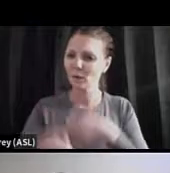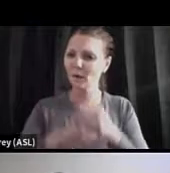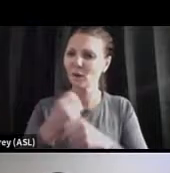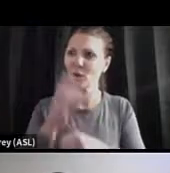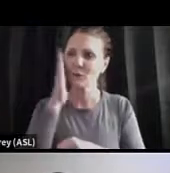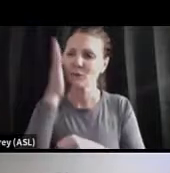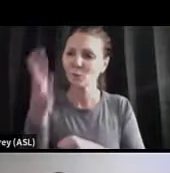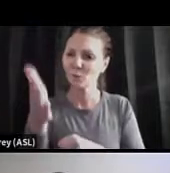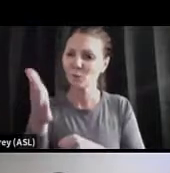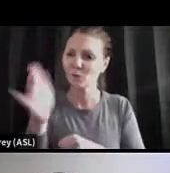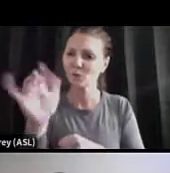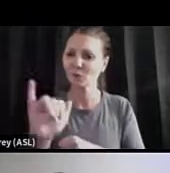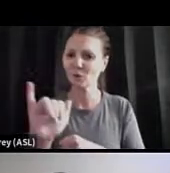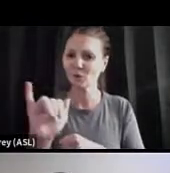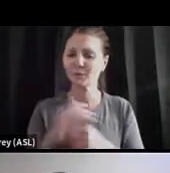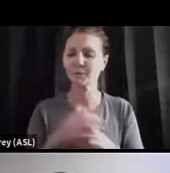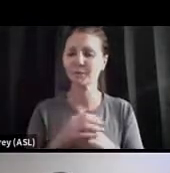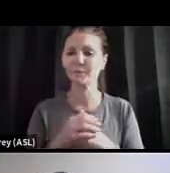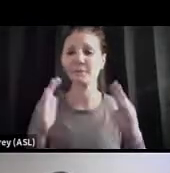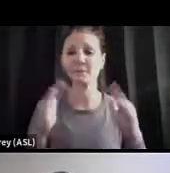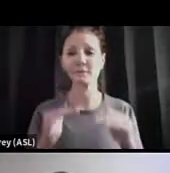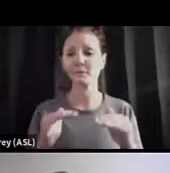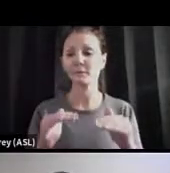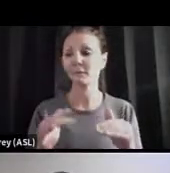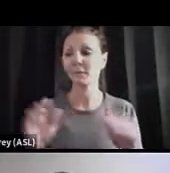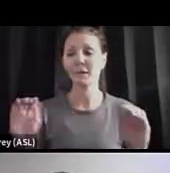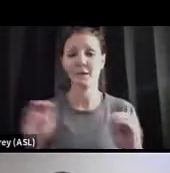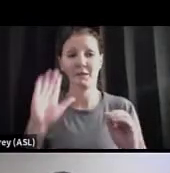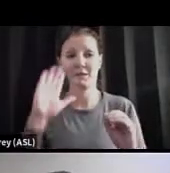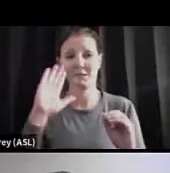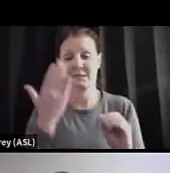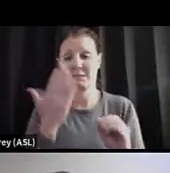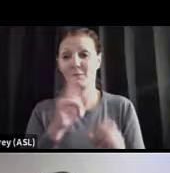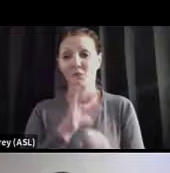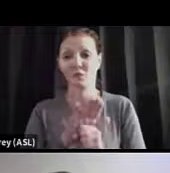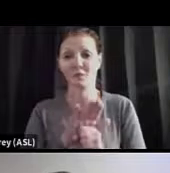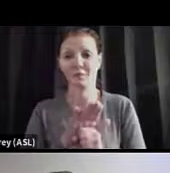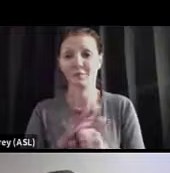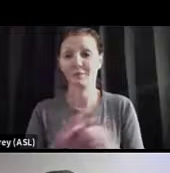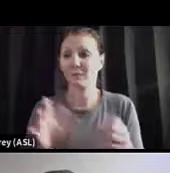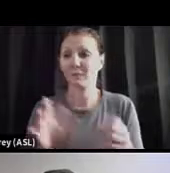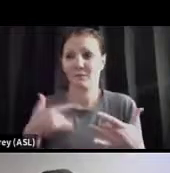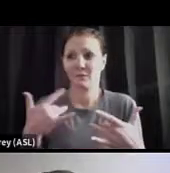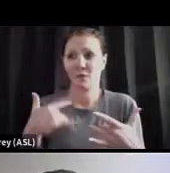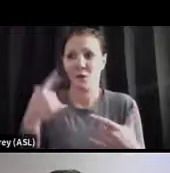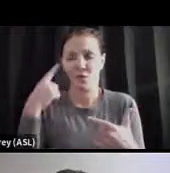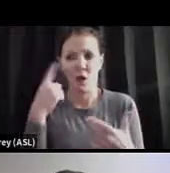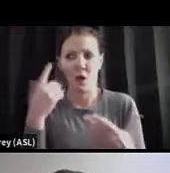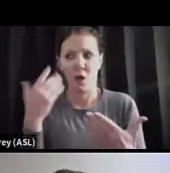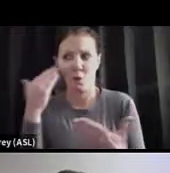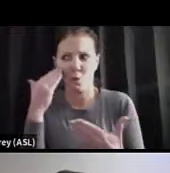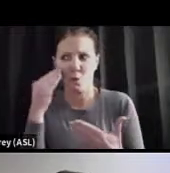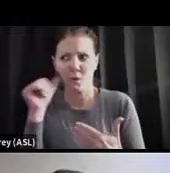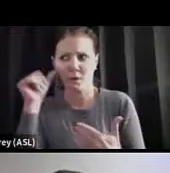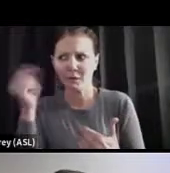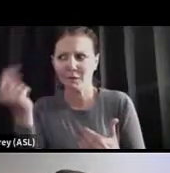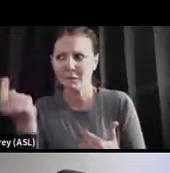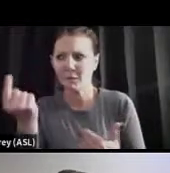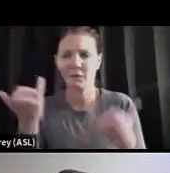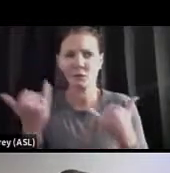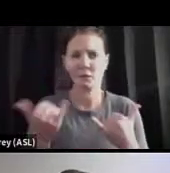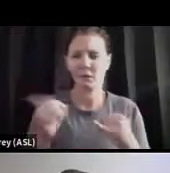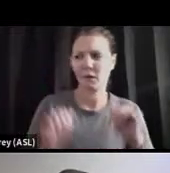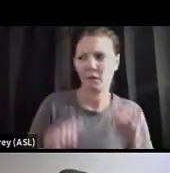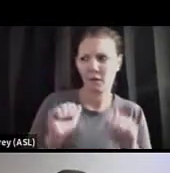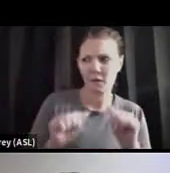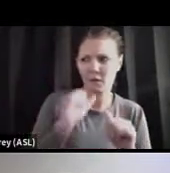And as I said, nothing seems certain. We really can't take anything for granted. And things that we thought we knew yesterday, really, we don't seem to know